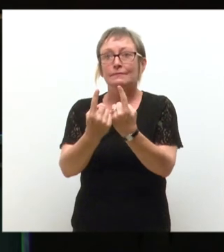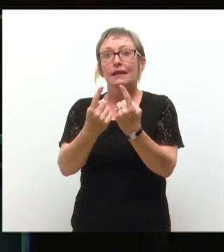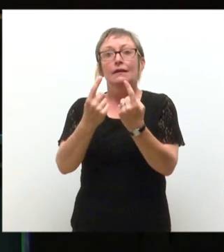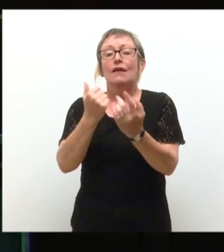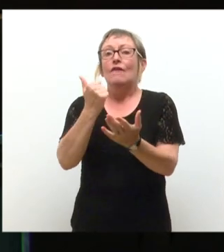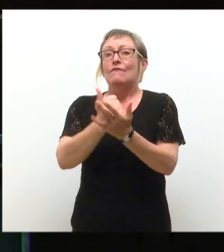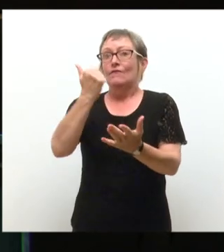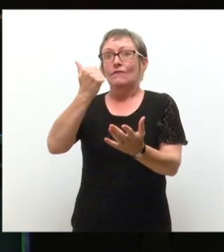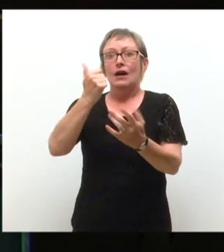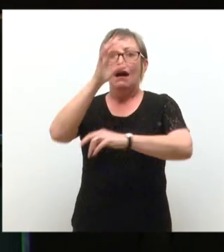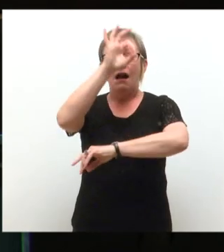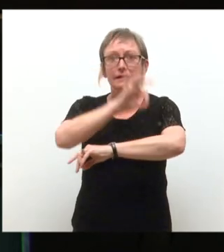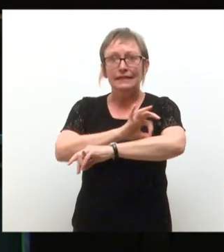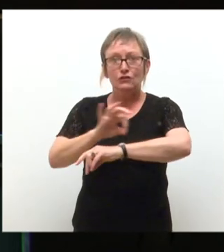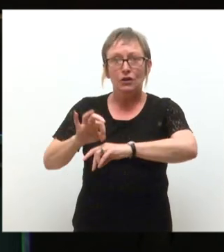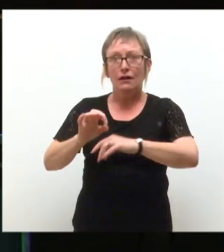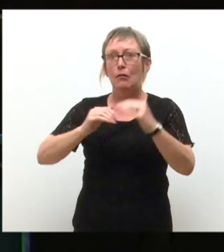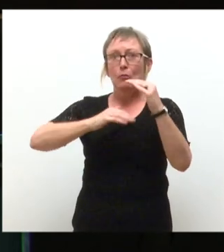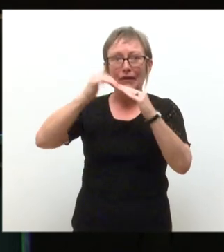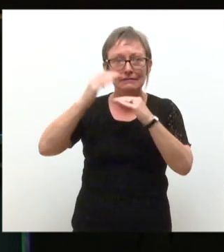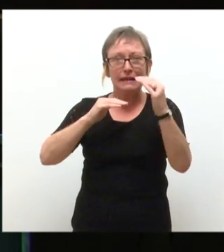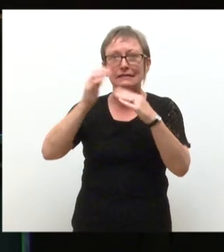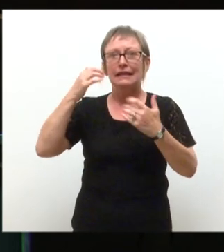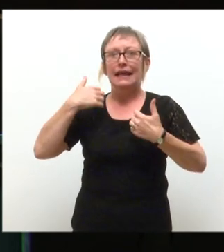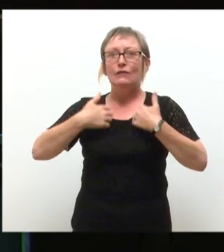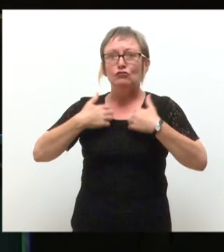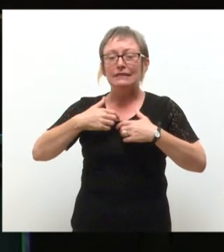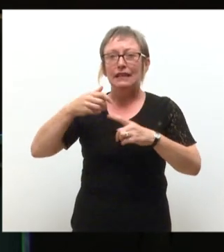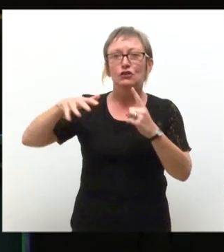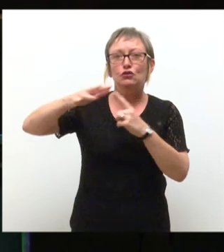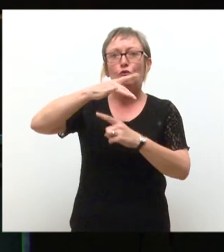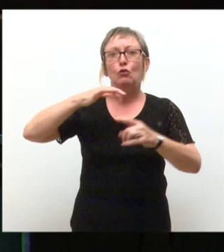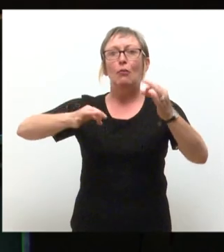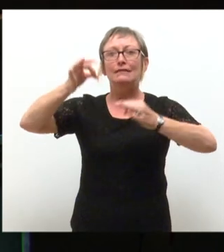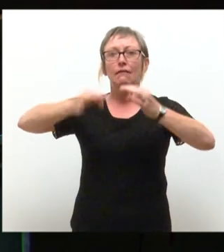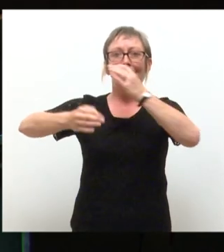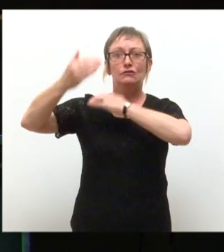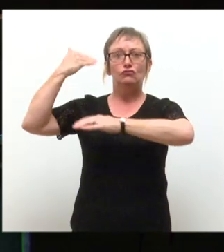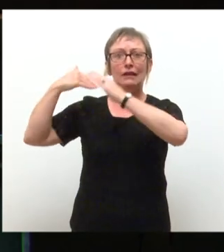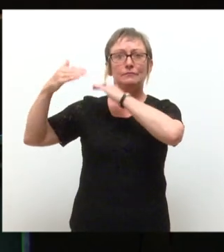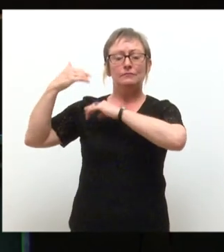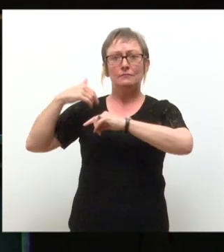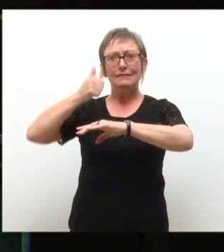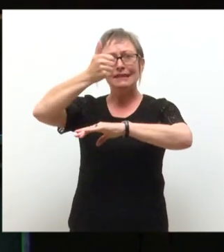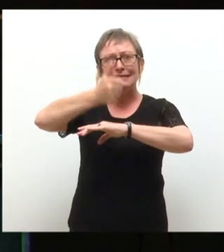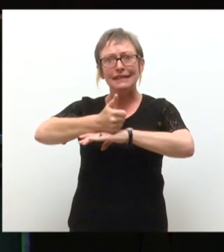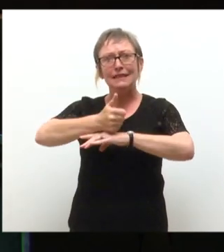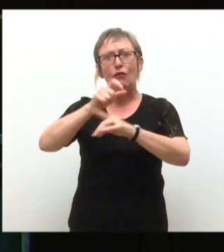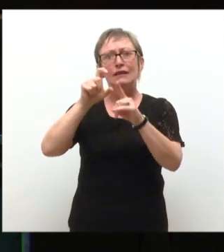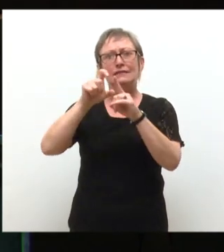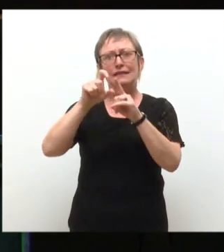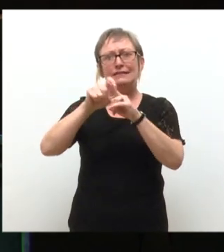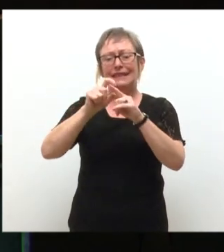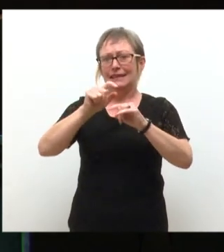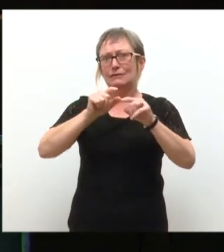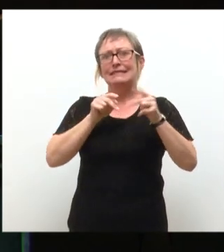architecture, an interesting social and political history, and the city's setting on the banks of the Tay is second to